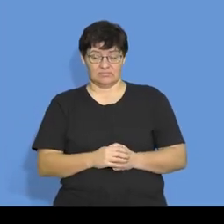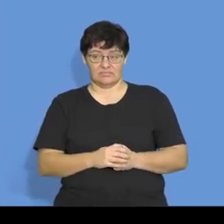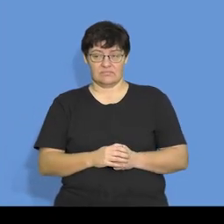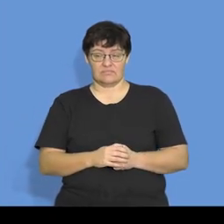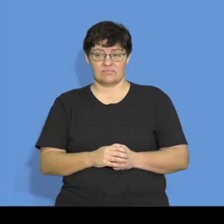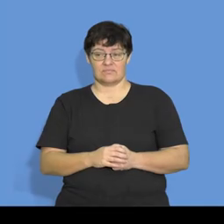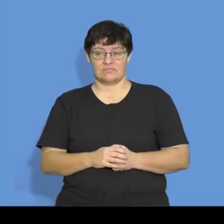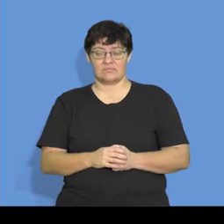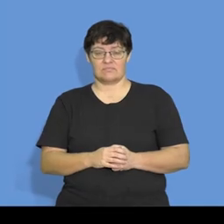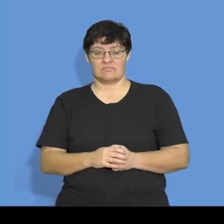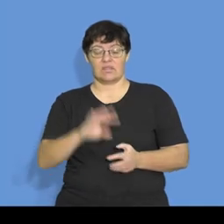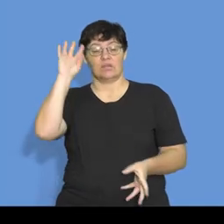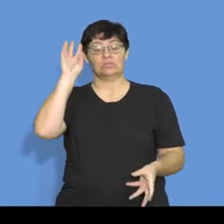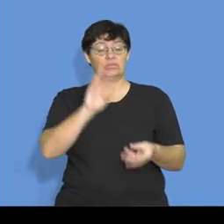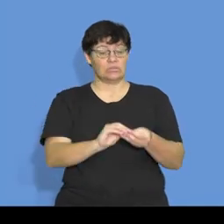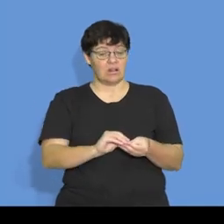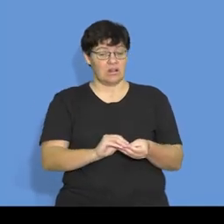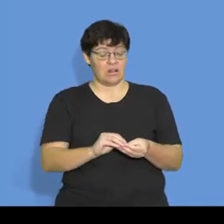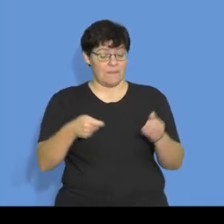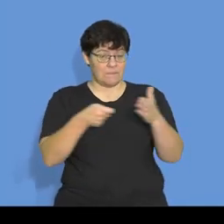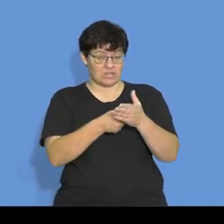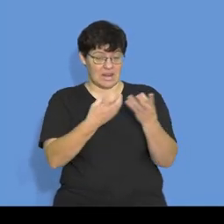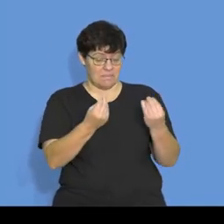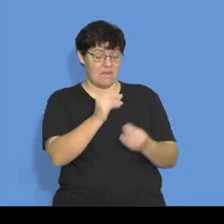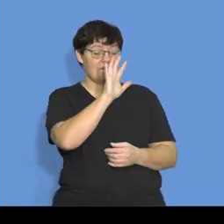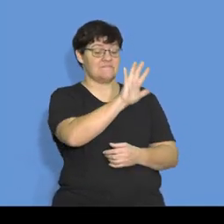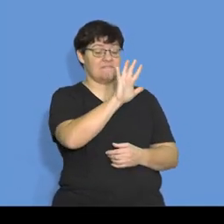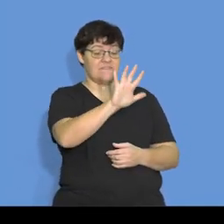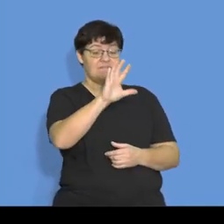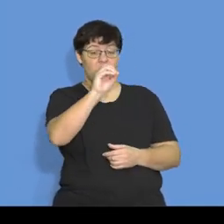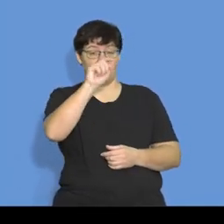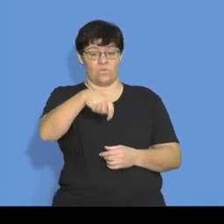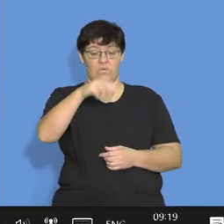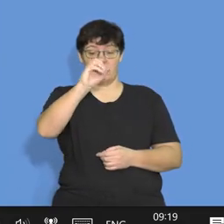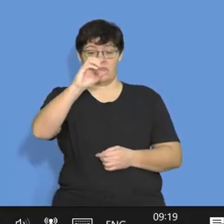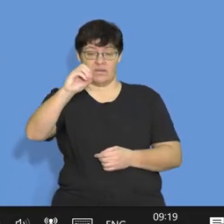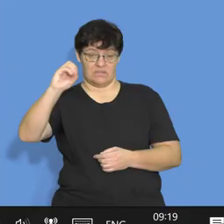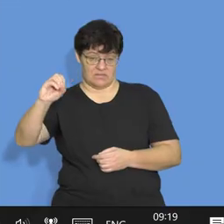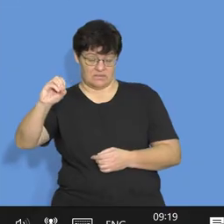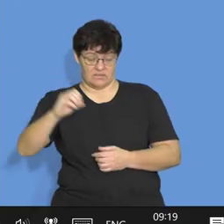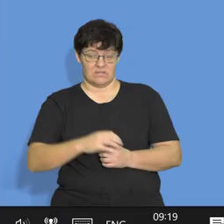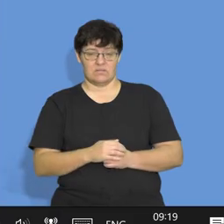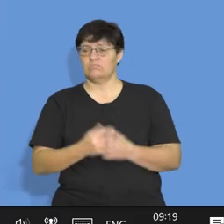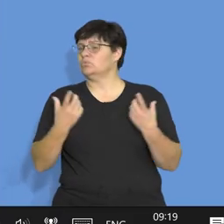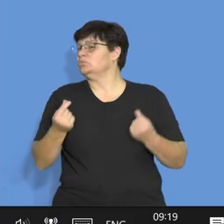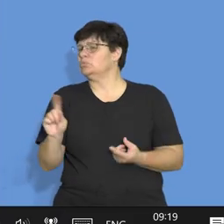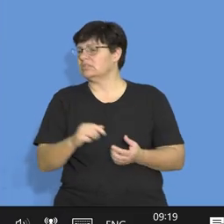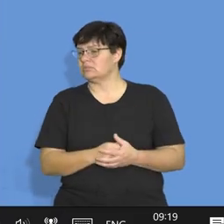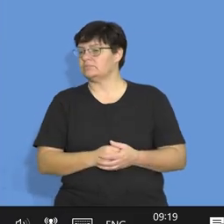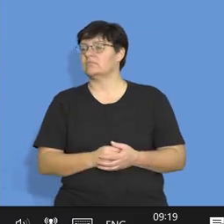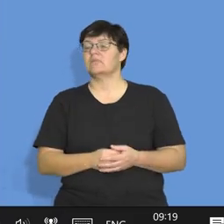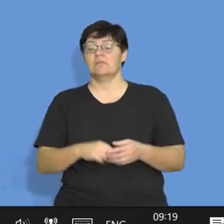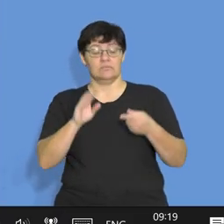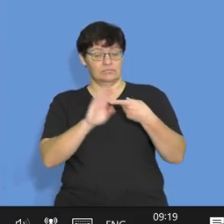Take your total purchases figure of $550,000. And then, what we do is, step number